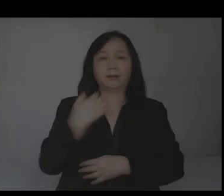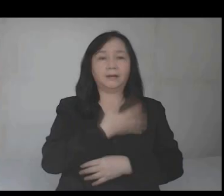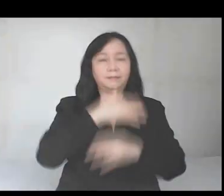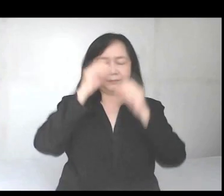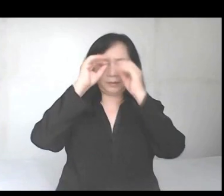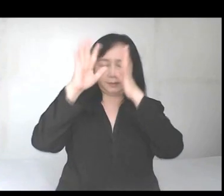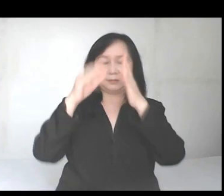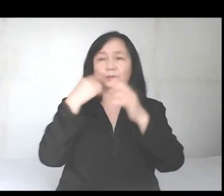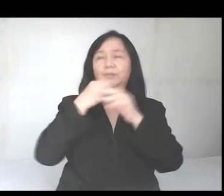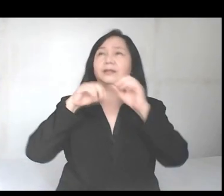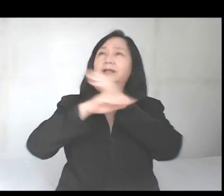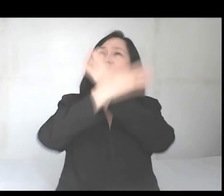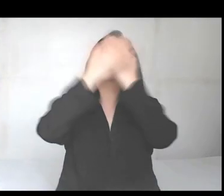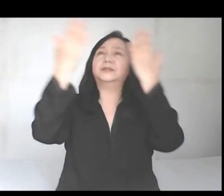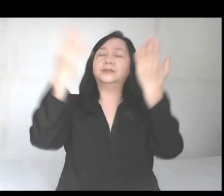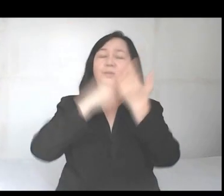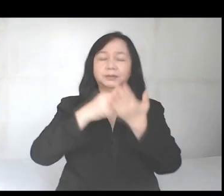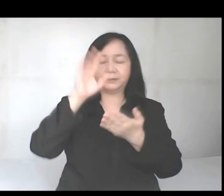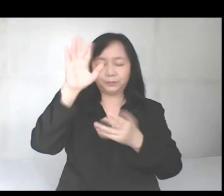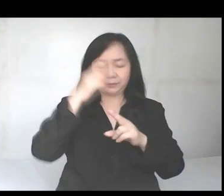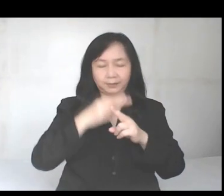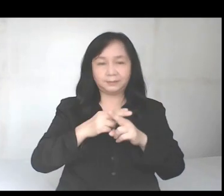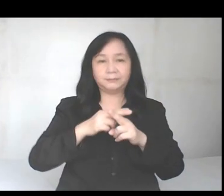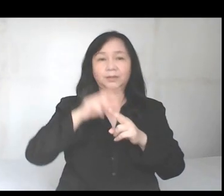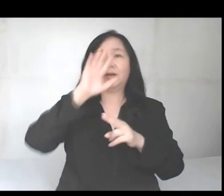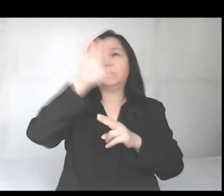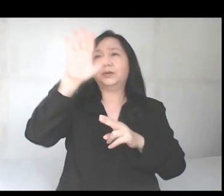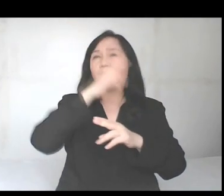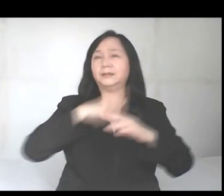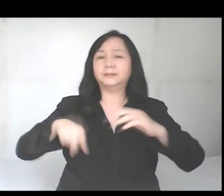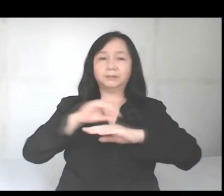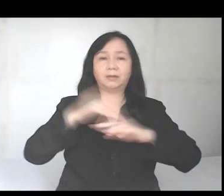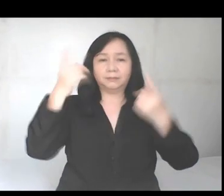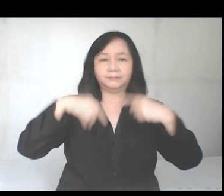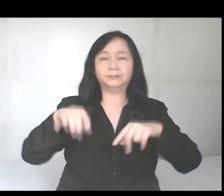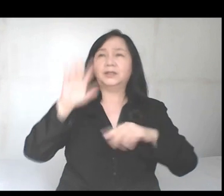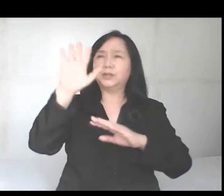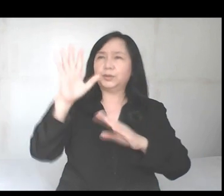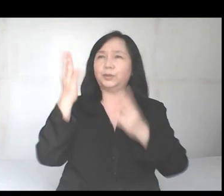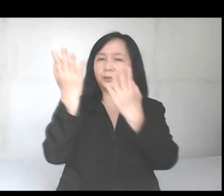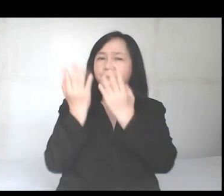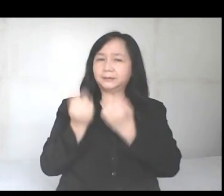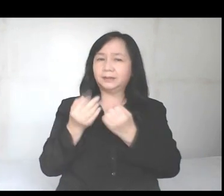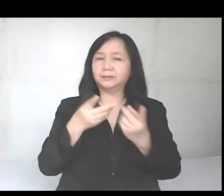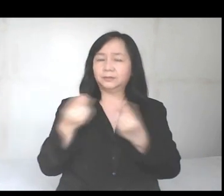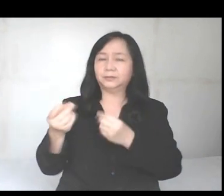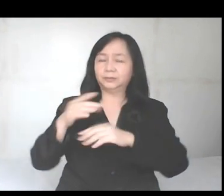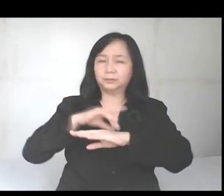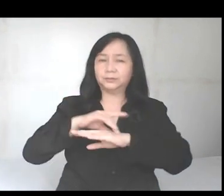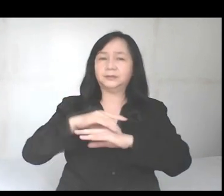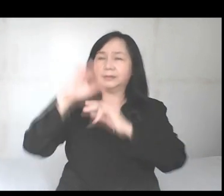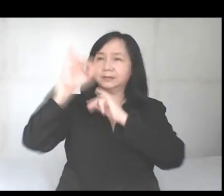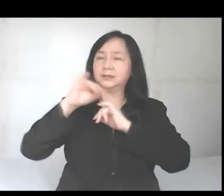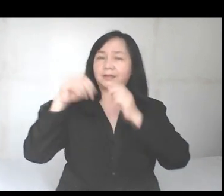Our Father, who art in heaven, holy be your name. Your kingdom come, your will be done on